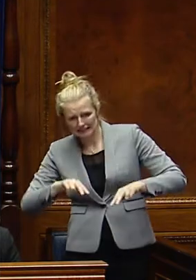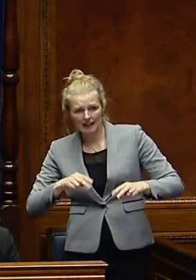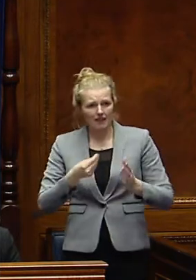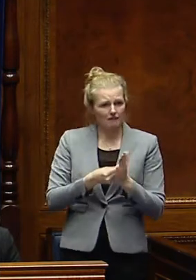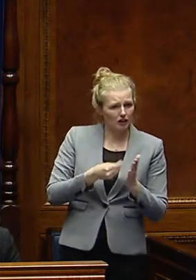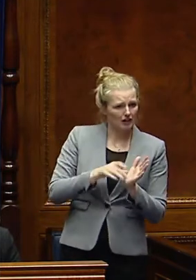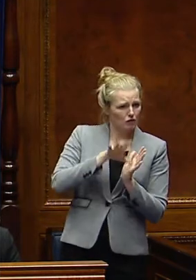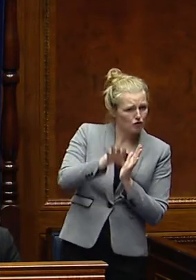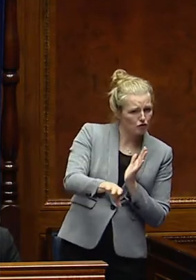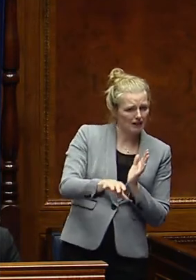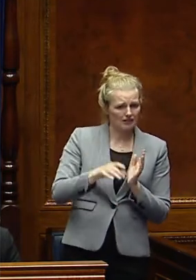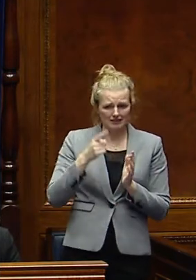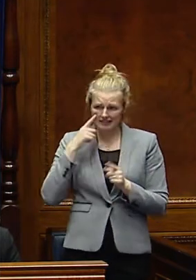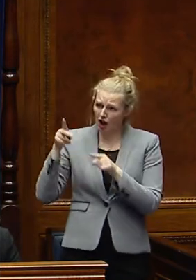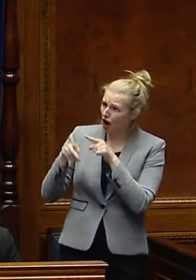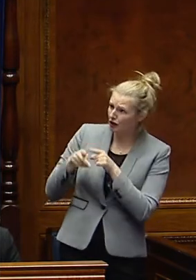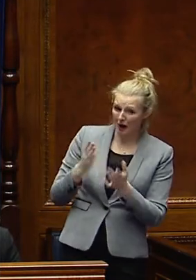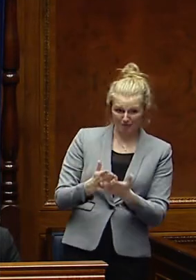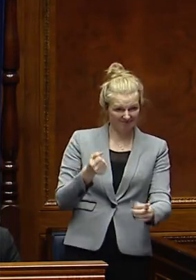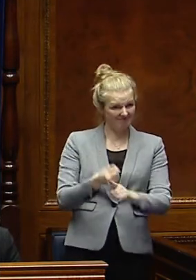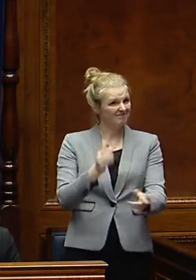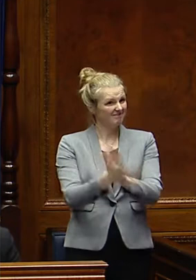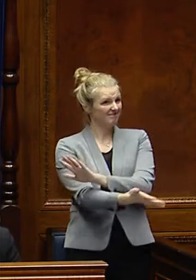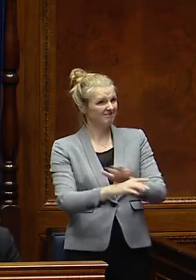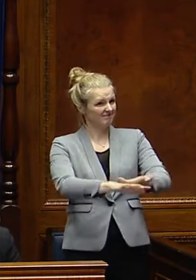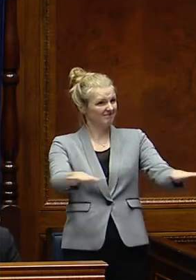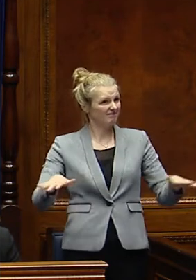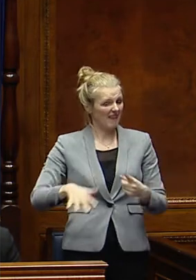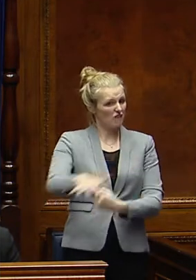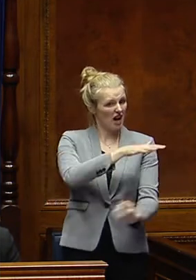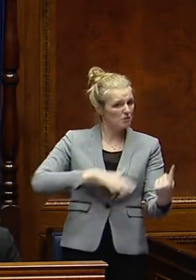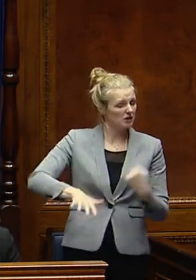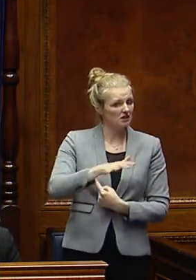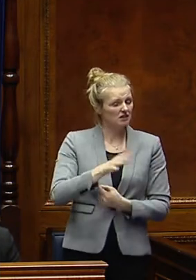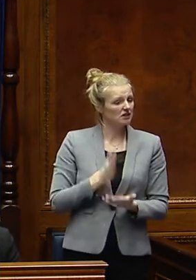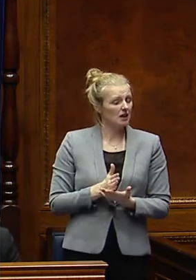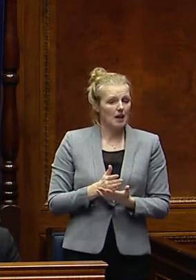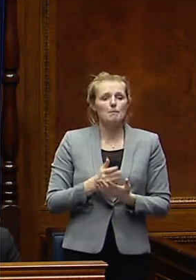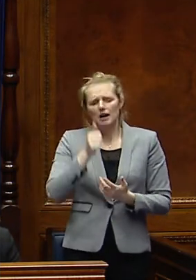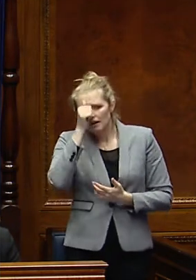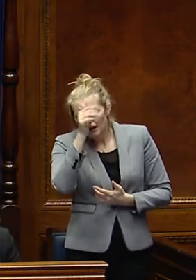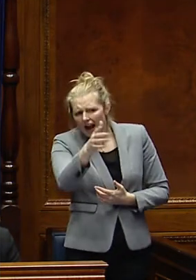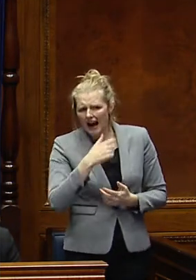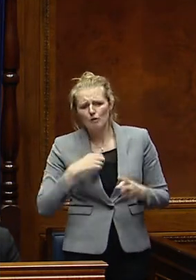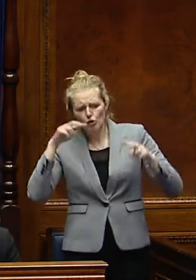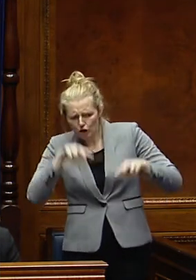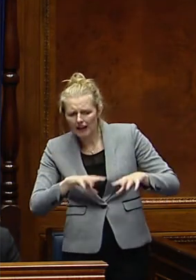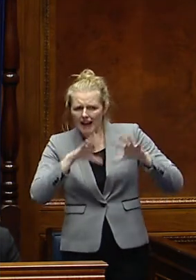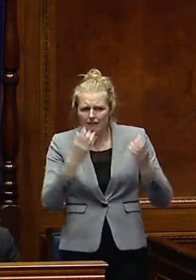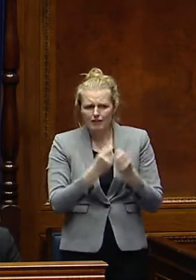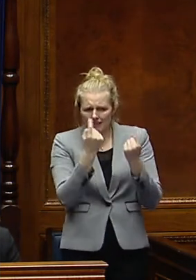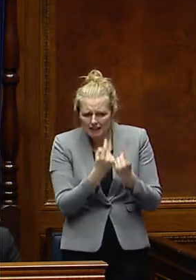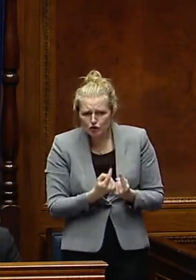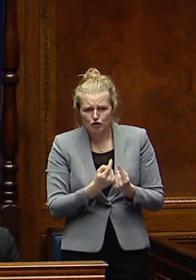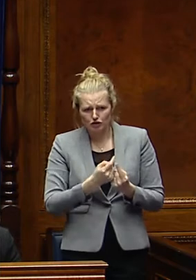grant, looking at austerity and the impact that it has. But I do give a commitment that I am looking at all of these in terms of the budget setting process going